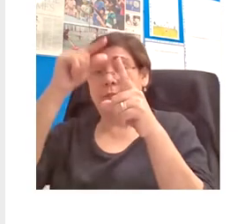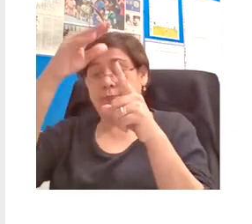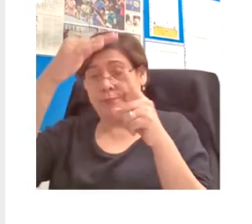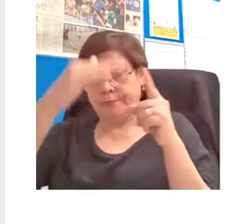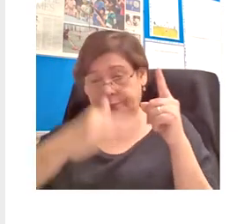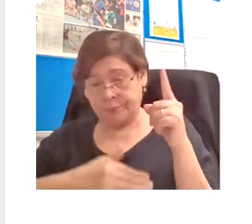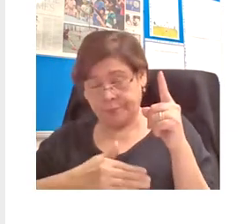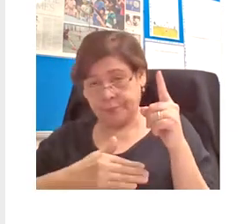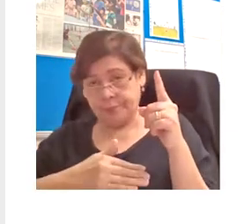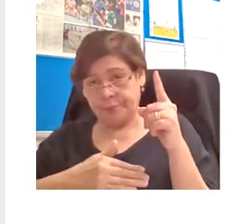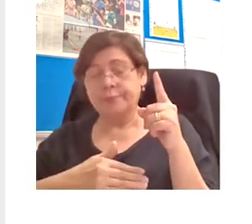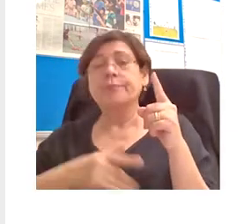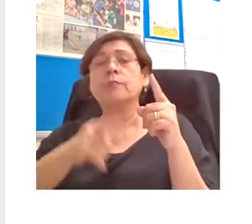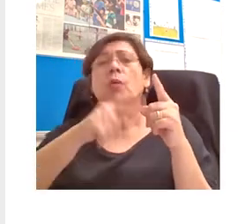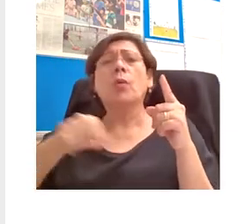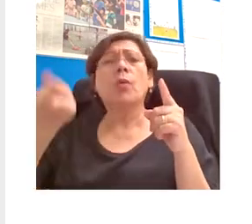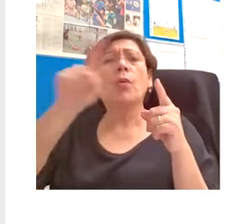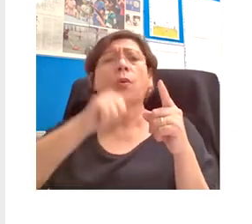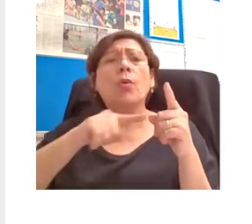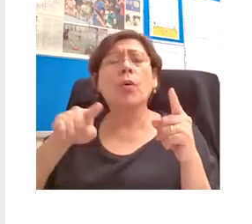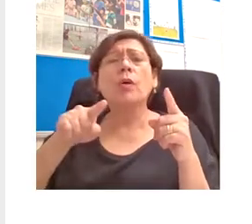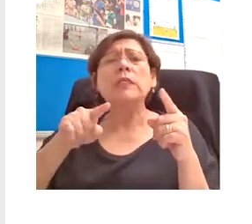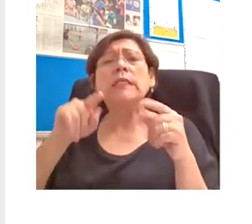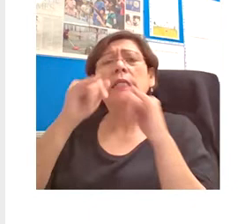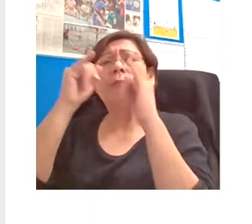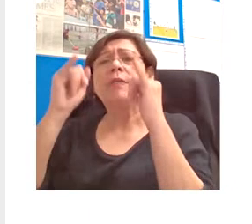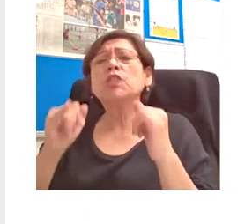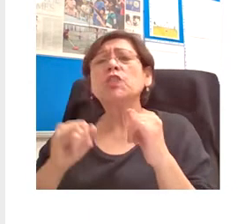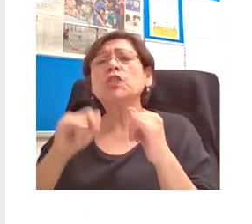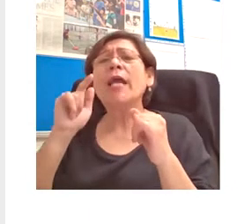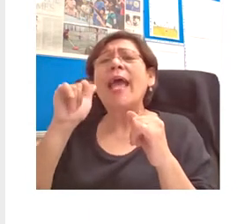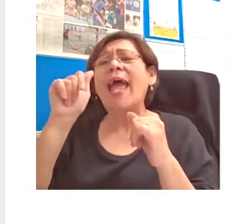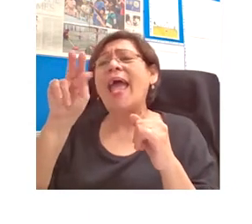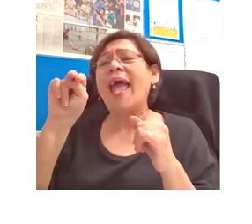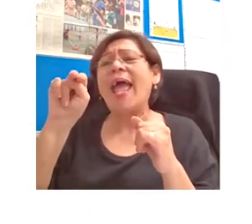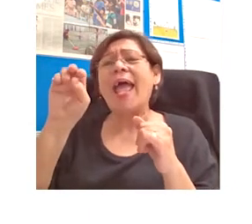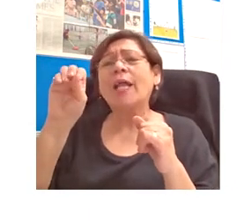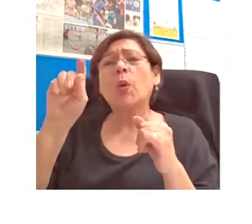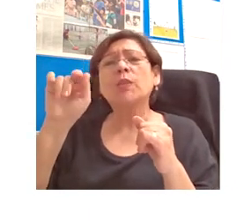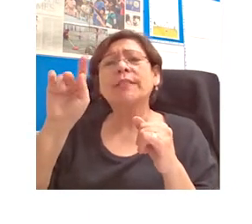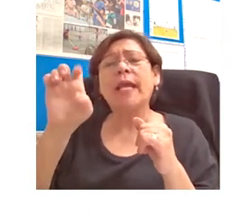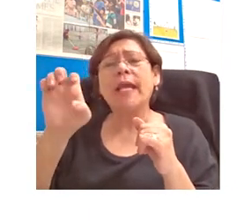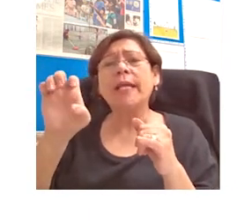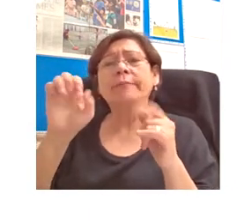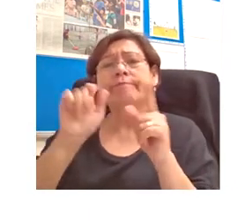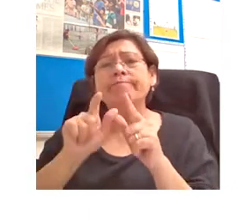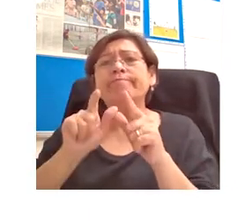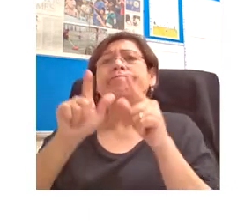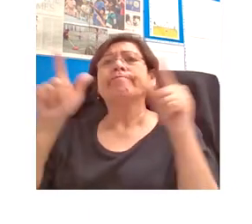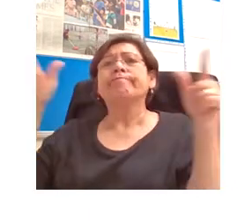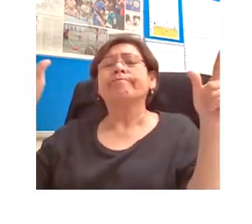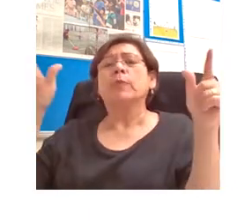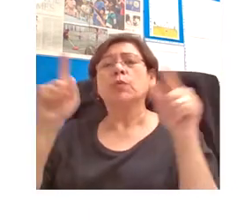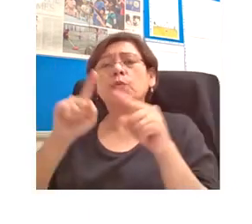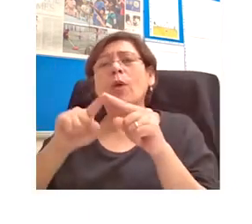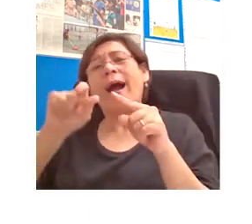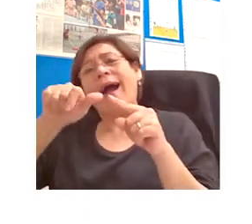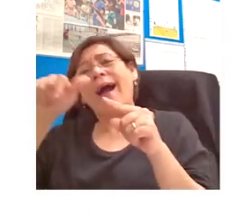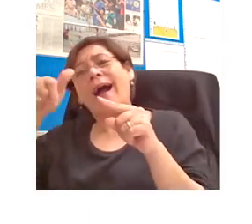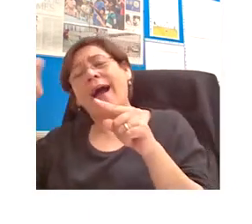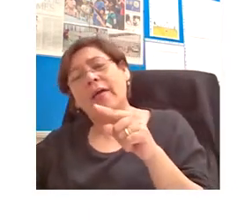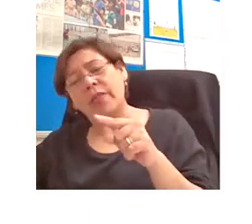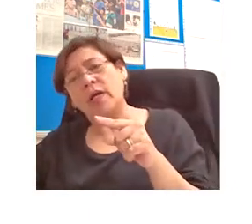an image which is annotated. We can annotate the images and then link out from those annotations to other resources on the